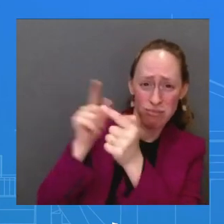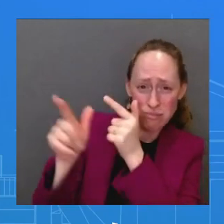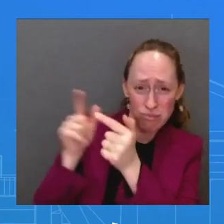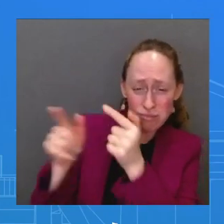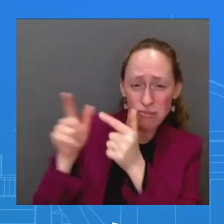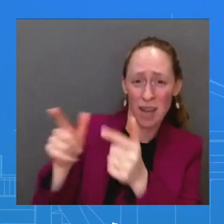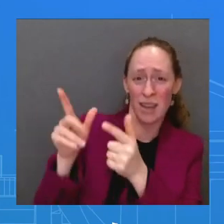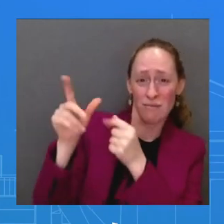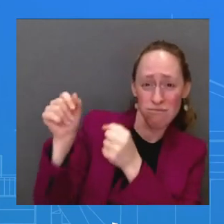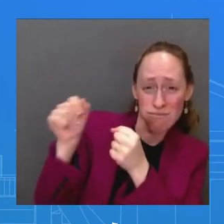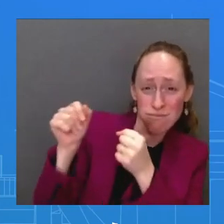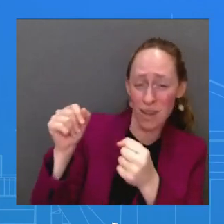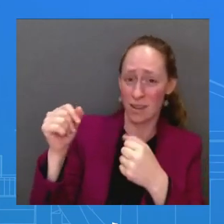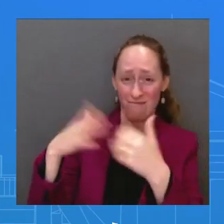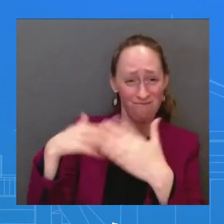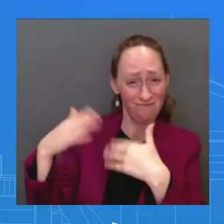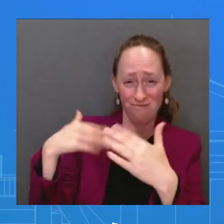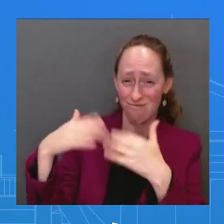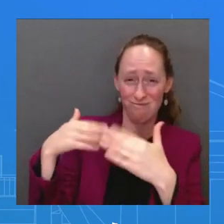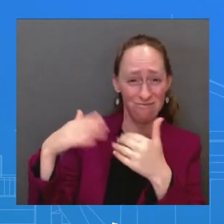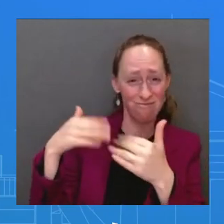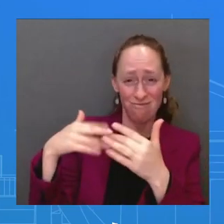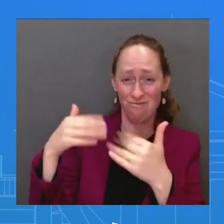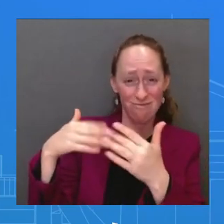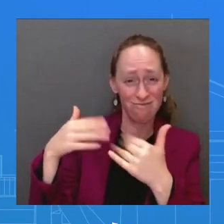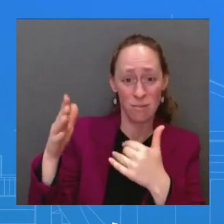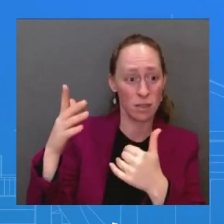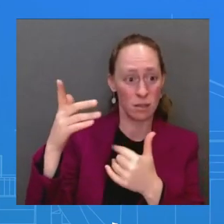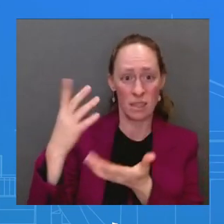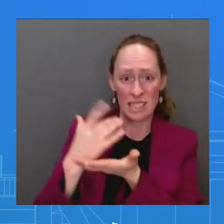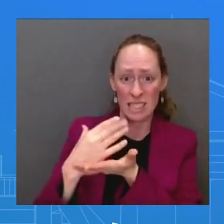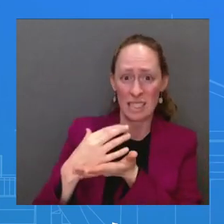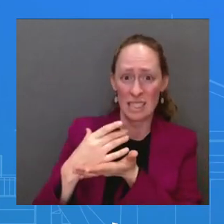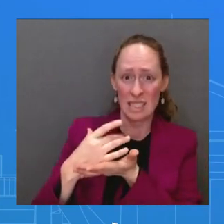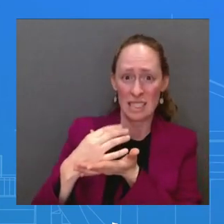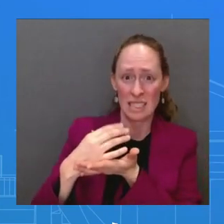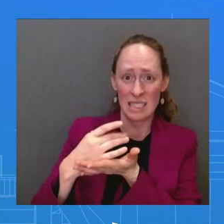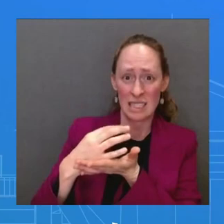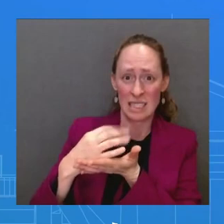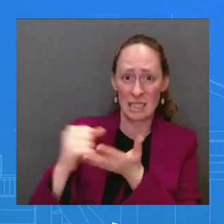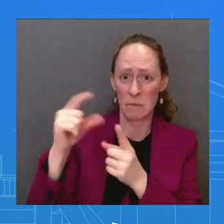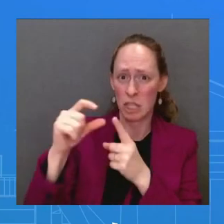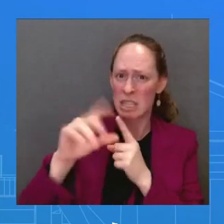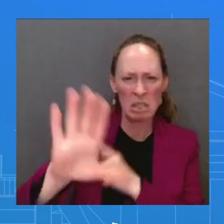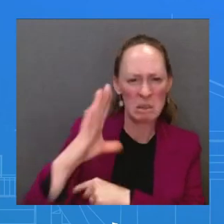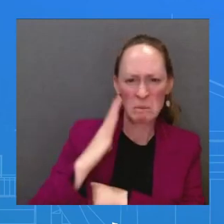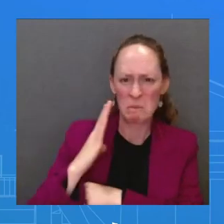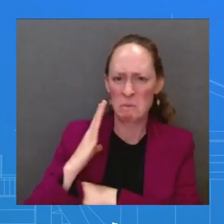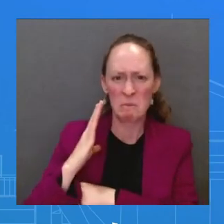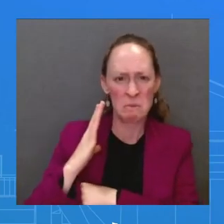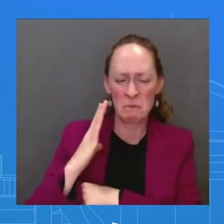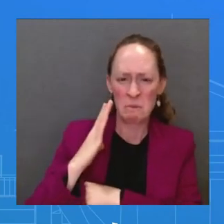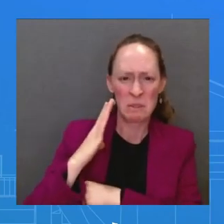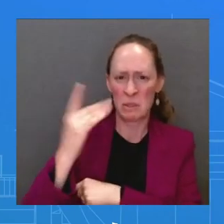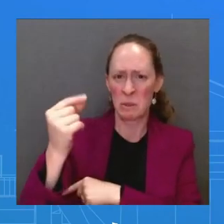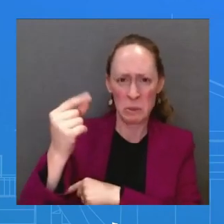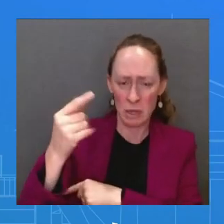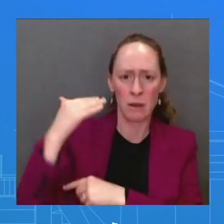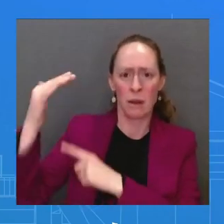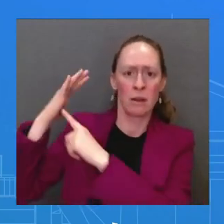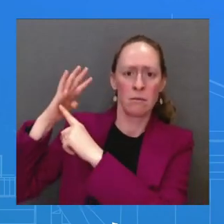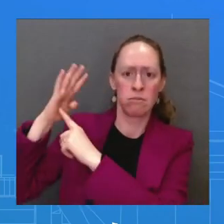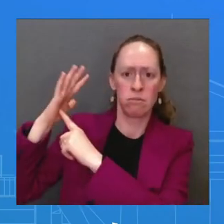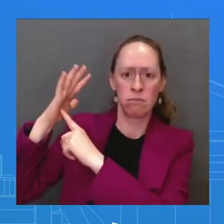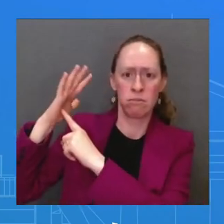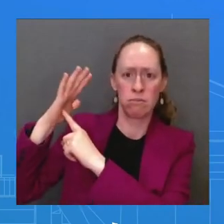closing in on the patrol, First Lieutenant Taylor courageously decided to extract the team of American soldiers on the ground